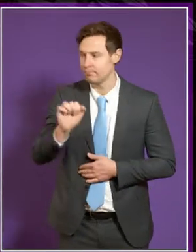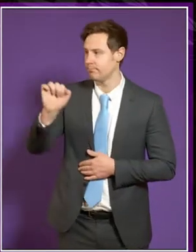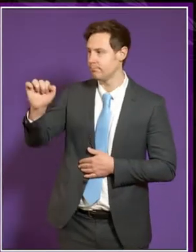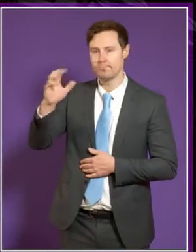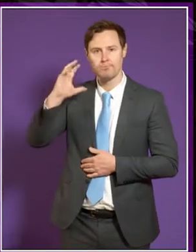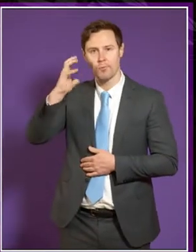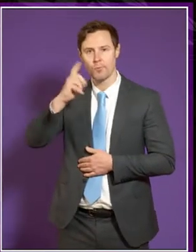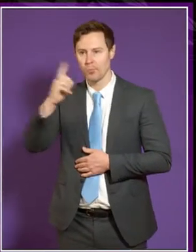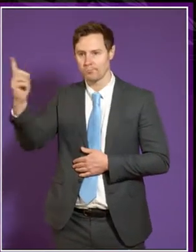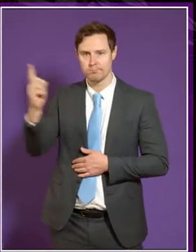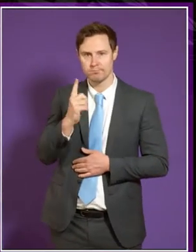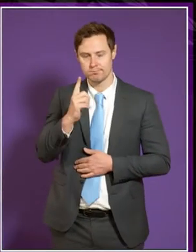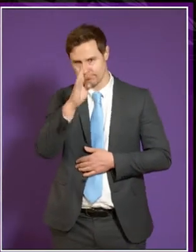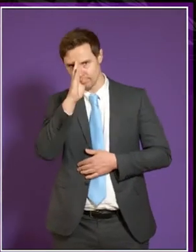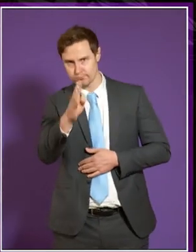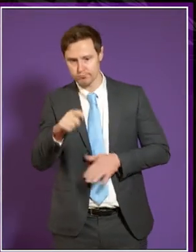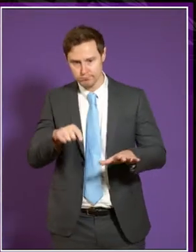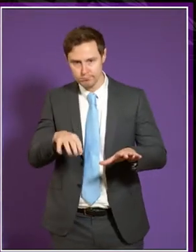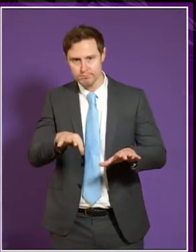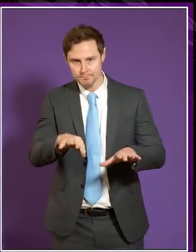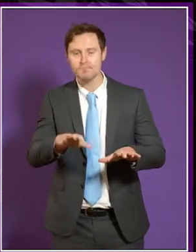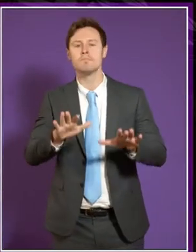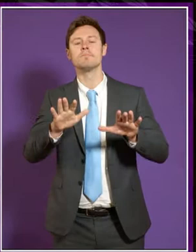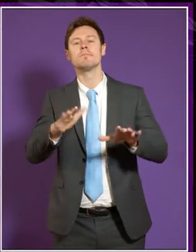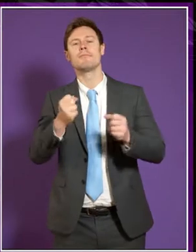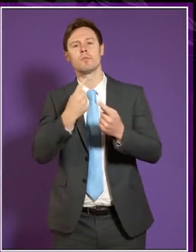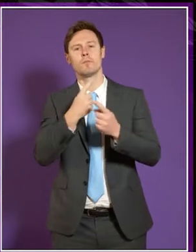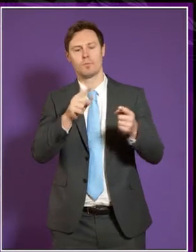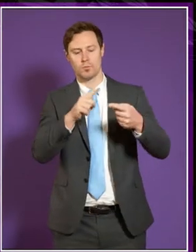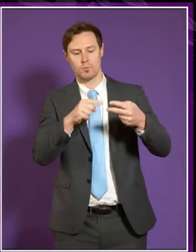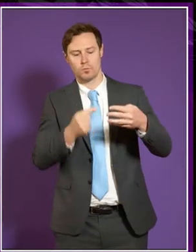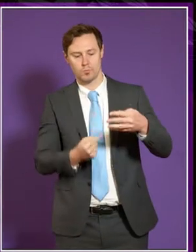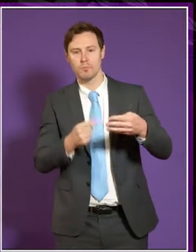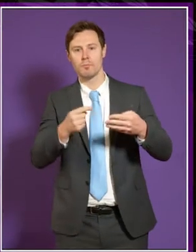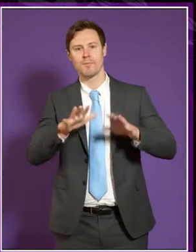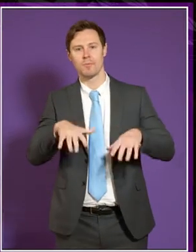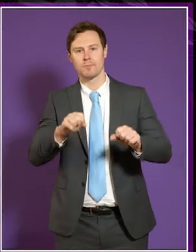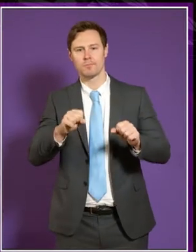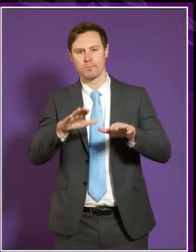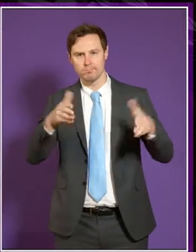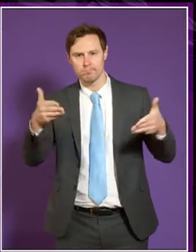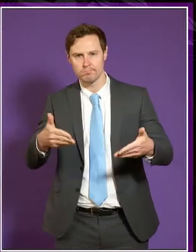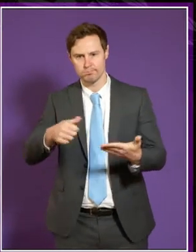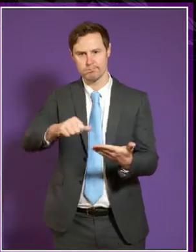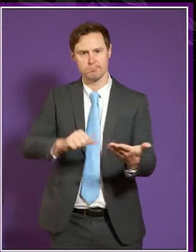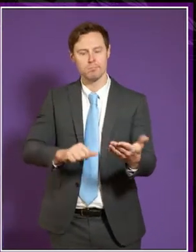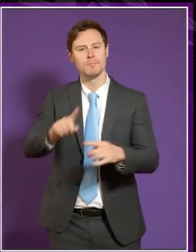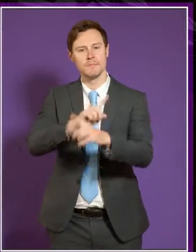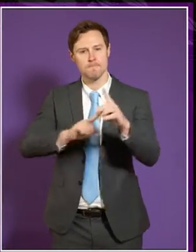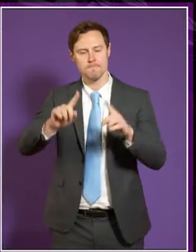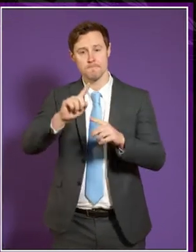guys will come to you directly. I have a few announcements to make before we get into the substance of today's meeting.